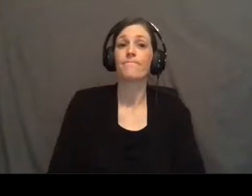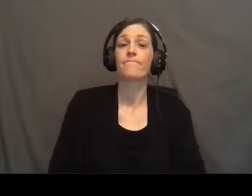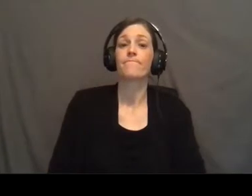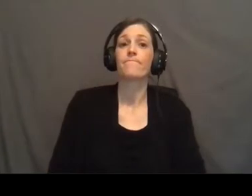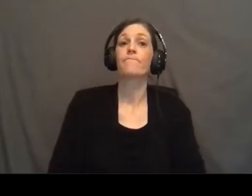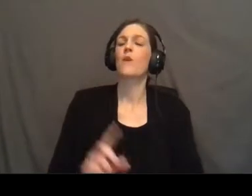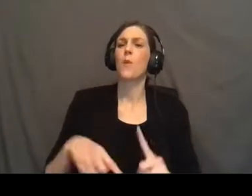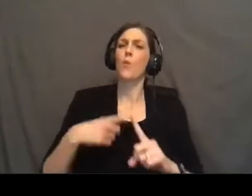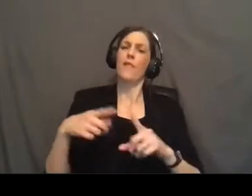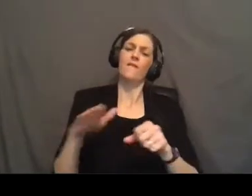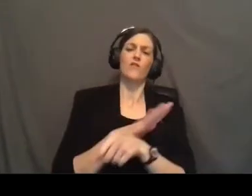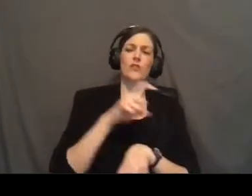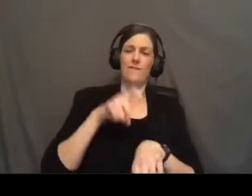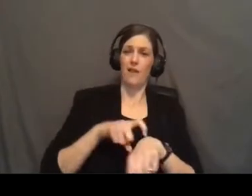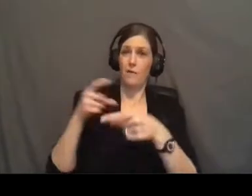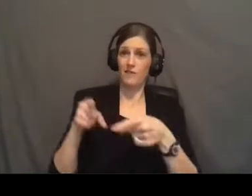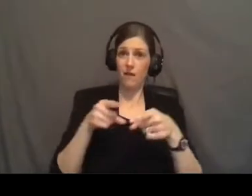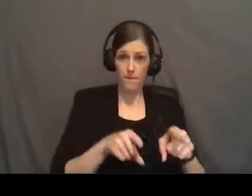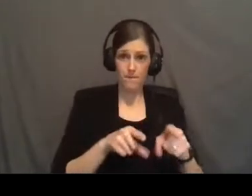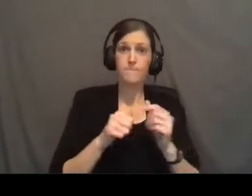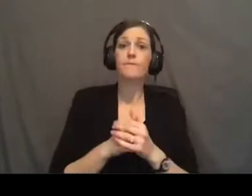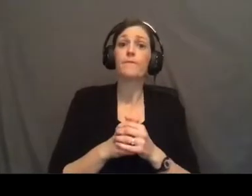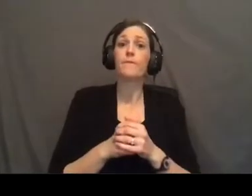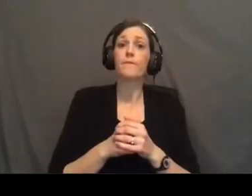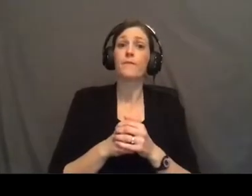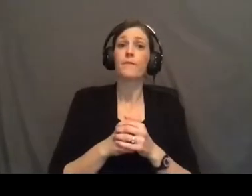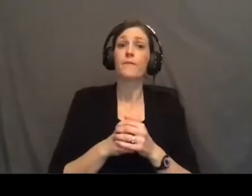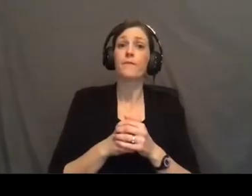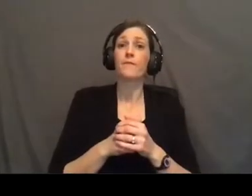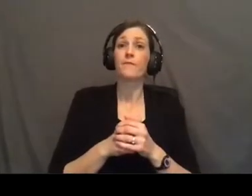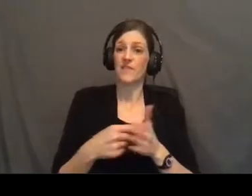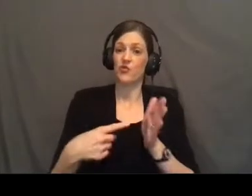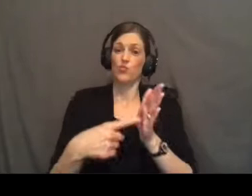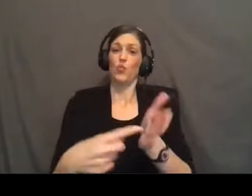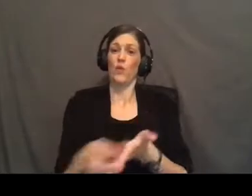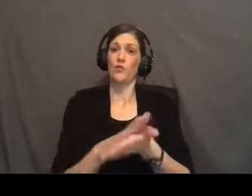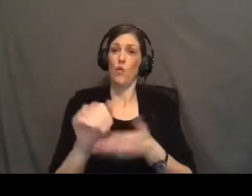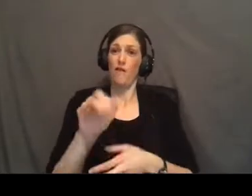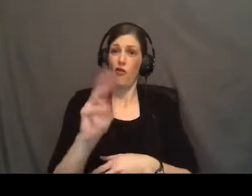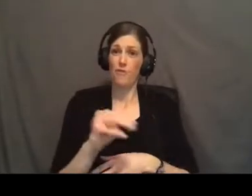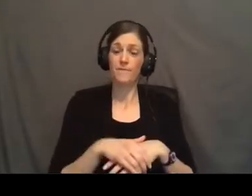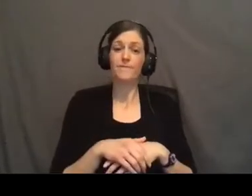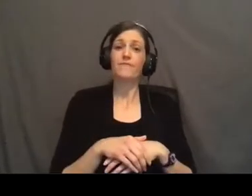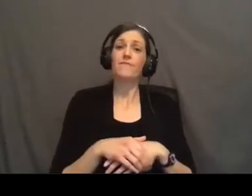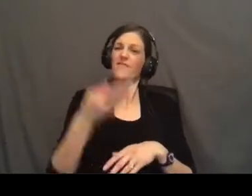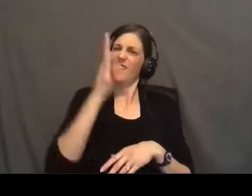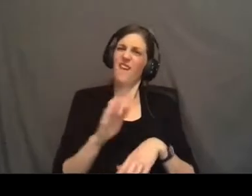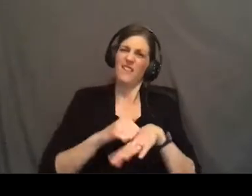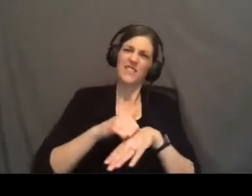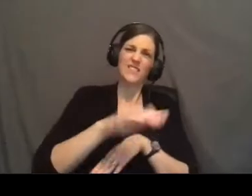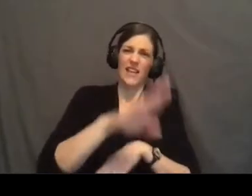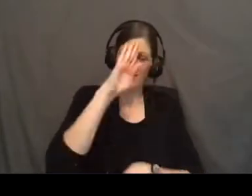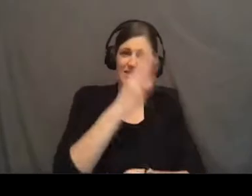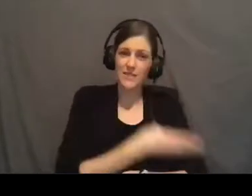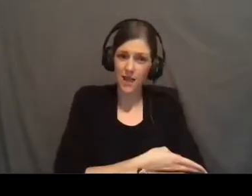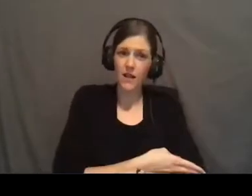But when the fullness of time has come, He bared His holy arm. When the fullness of time had come, God sent forth His